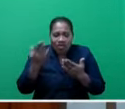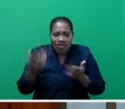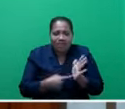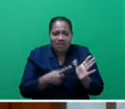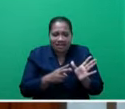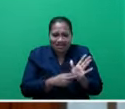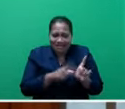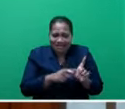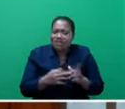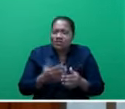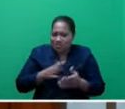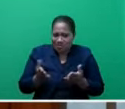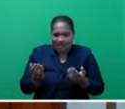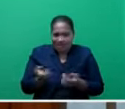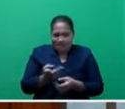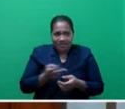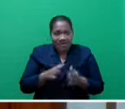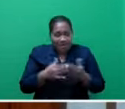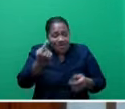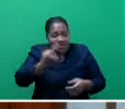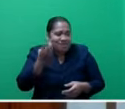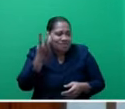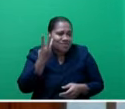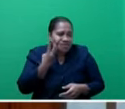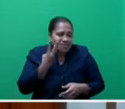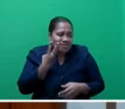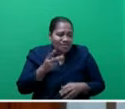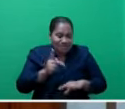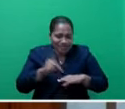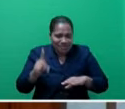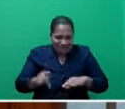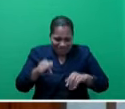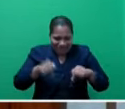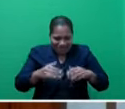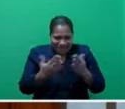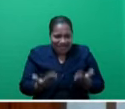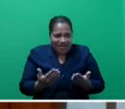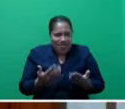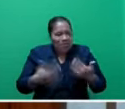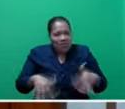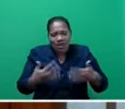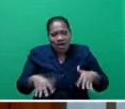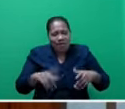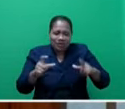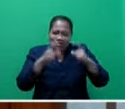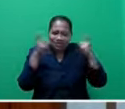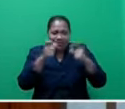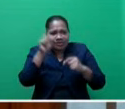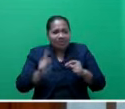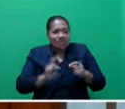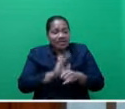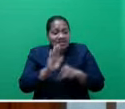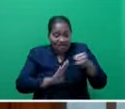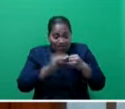Eleven women members of Parliament now in the House. What a milestone achievement as we celebrate today the end of 16 days